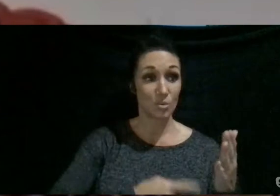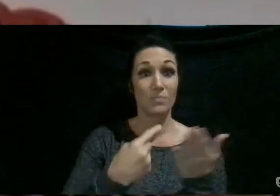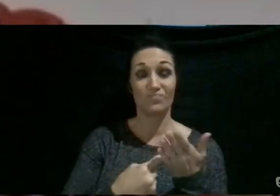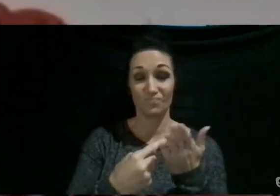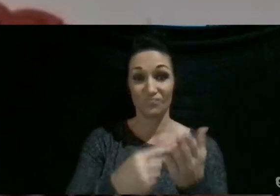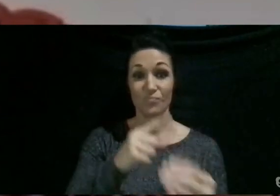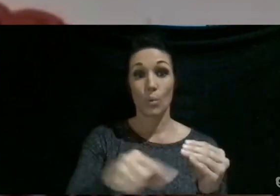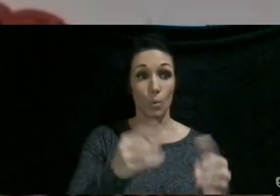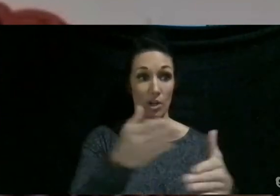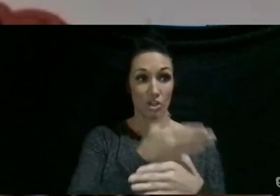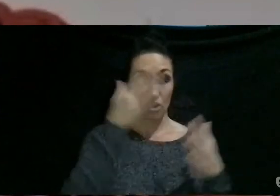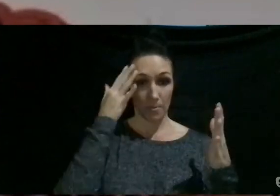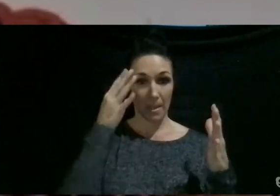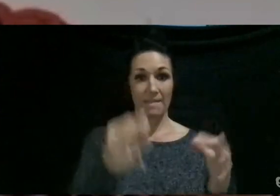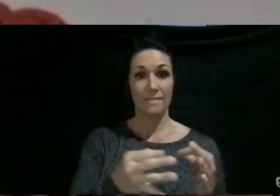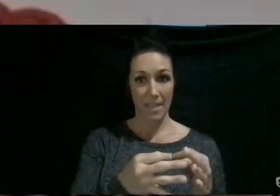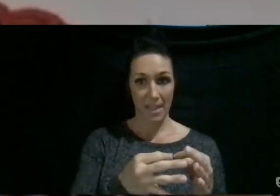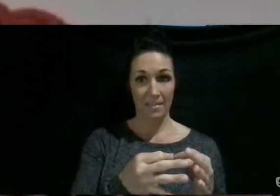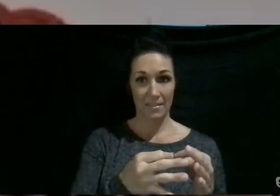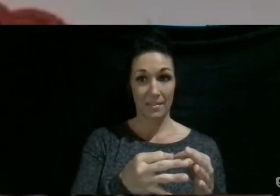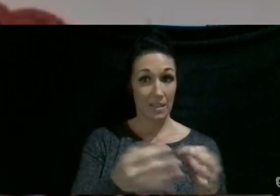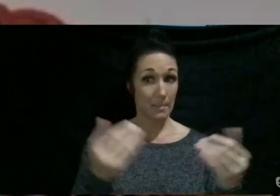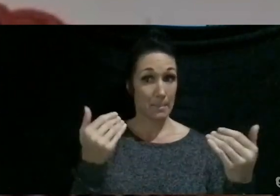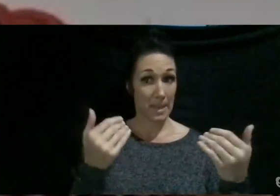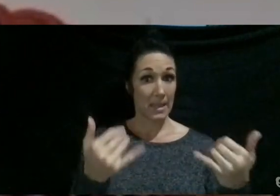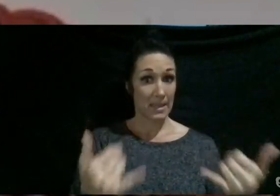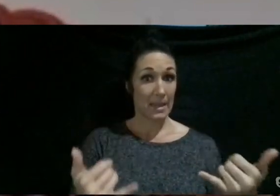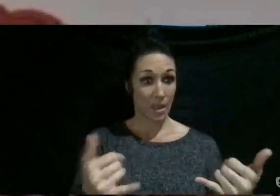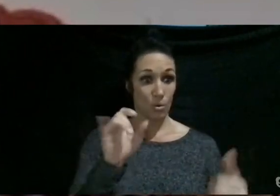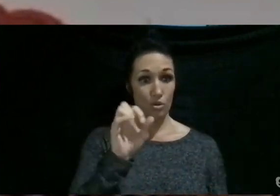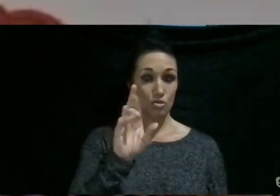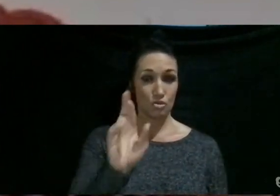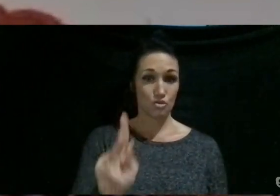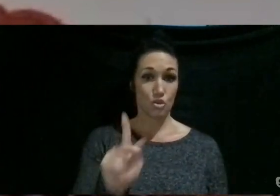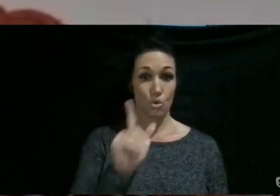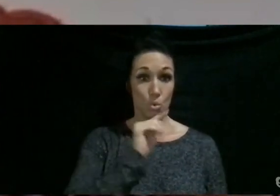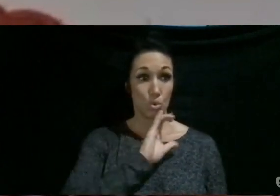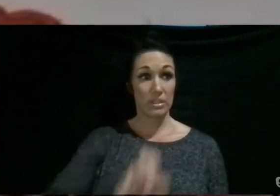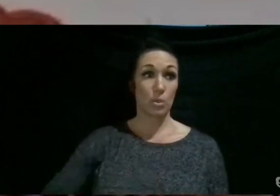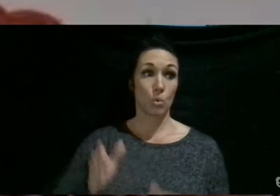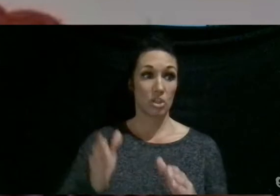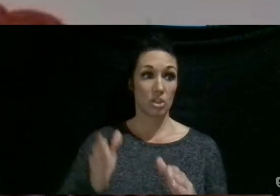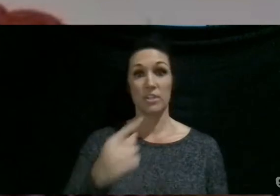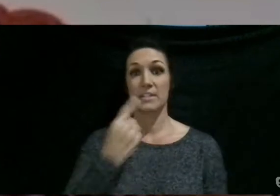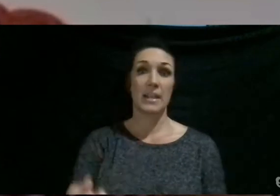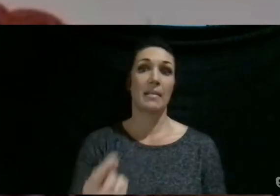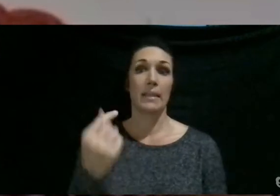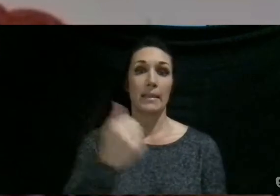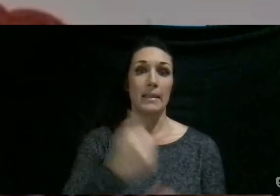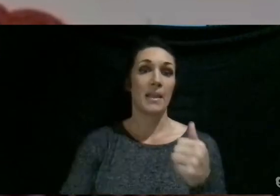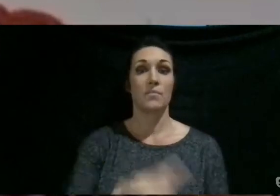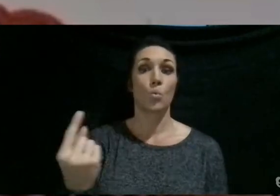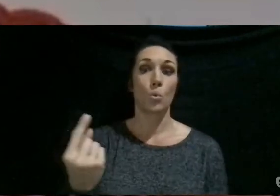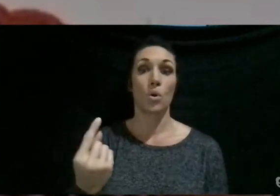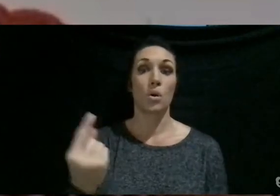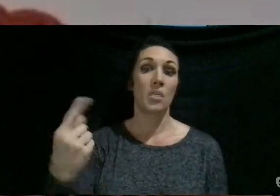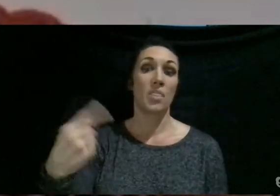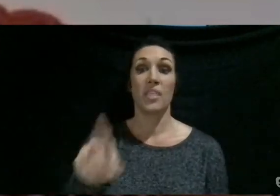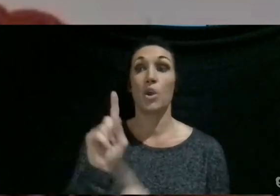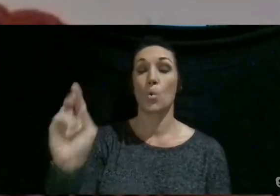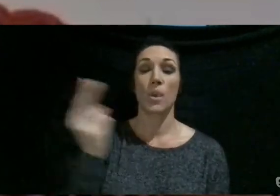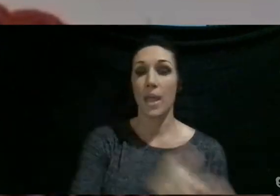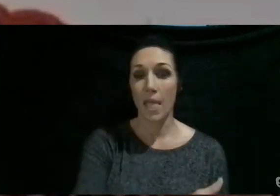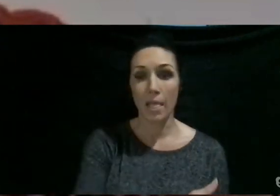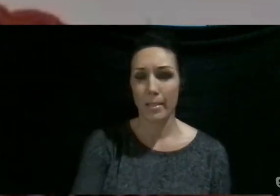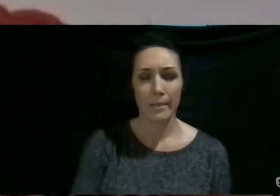when I share my faith, am I now the jerk who is the Christian who's telling everyone they're going to hell, which is